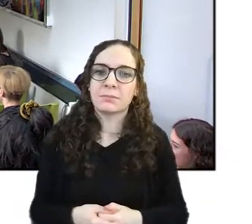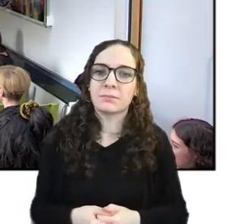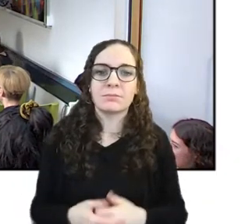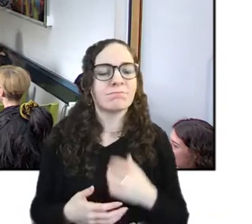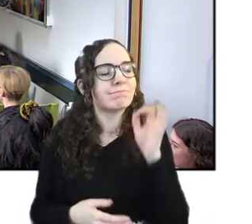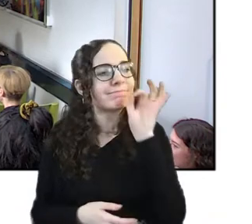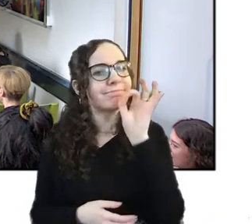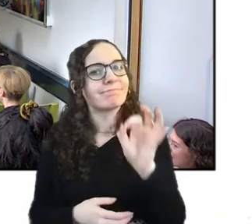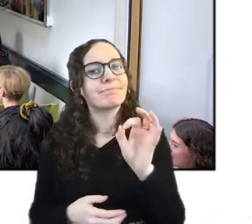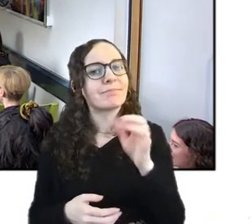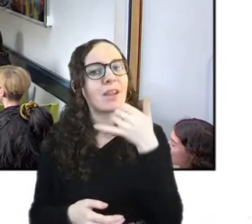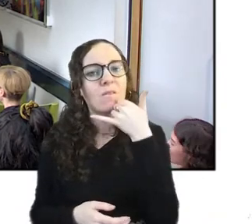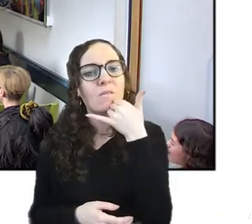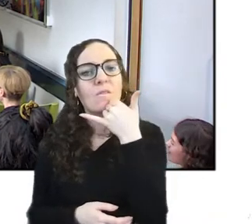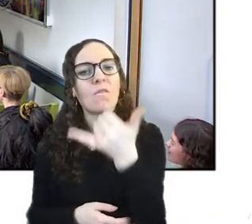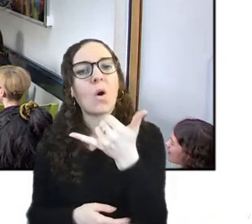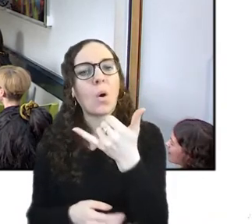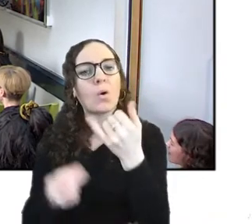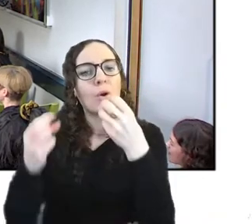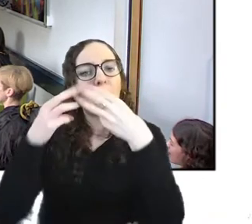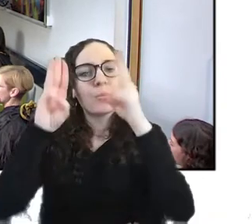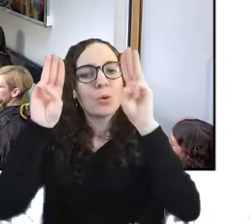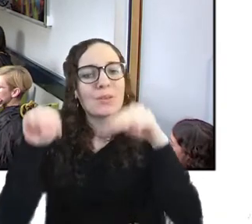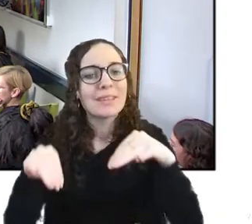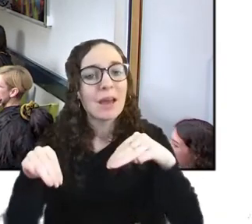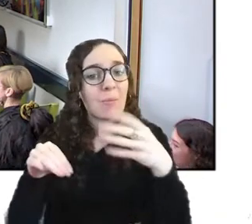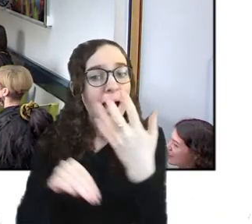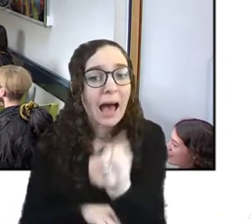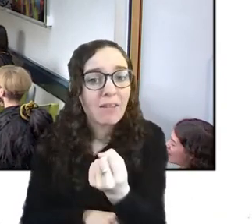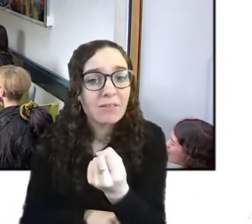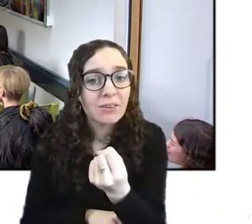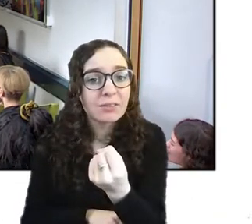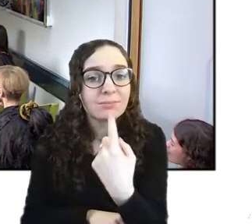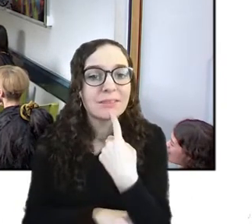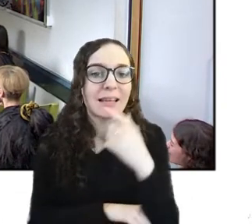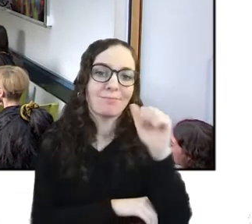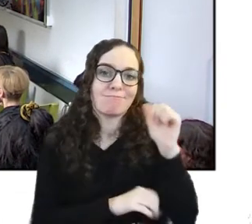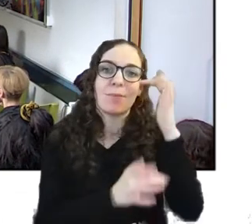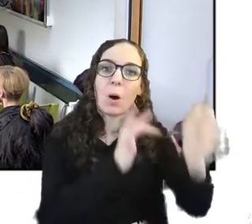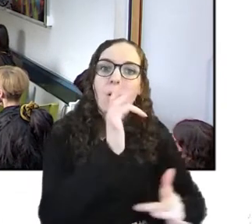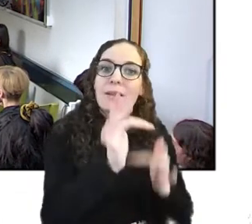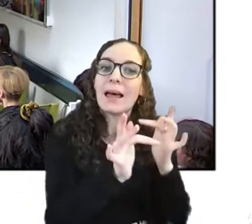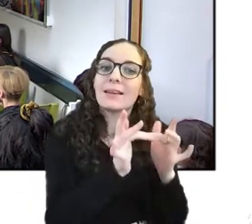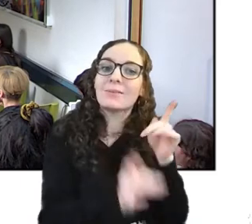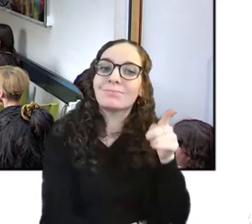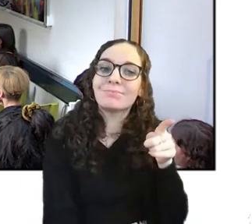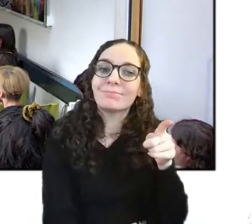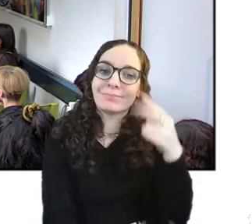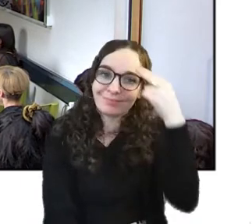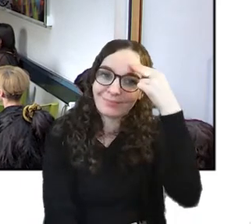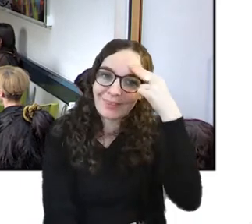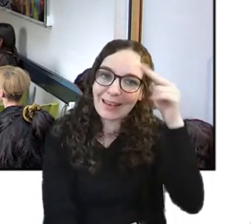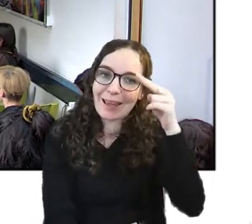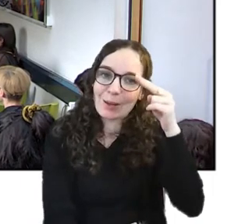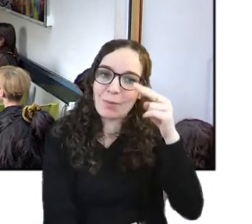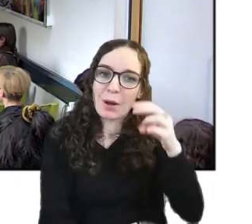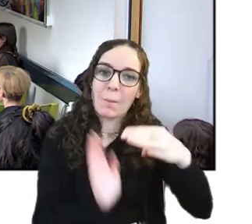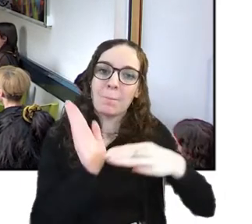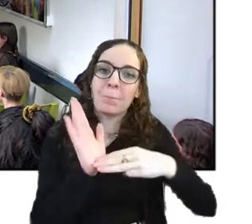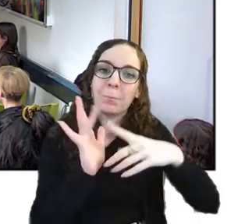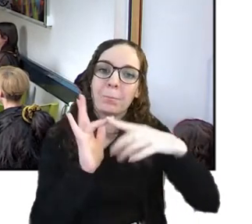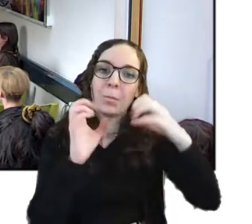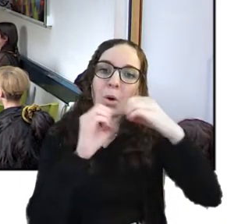anywhere there's one online actually like uh called the mobile phone museum um yeah